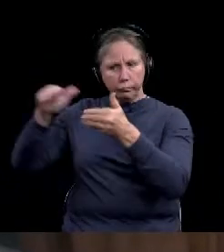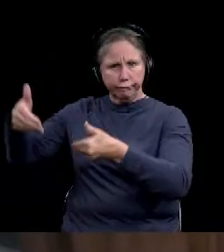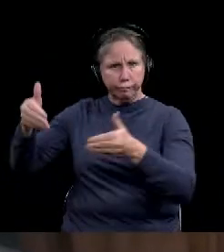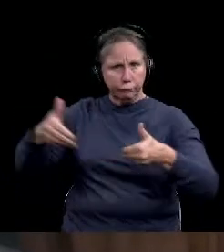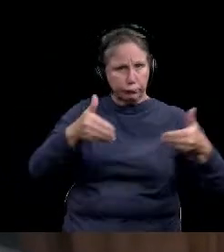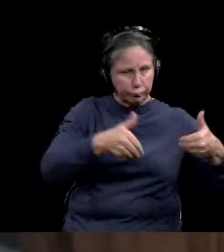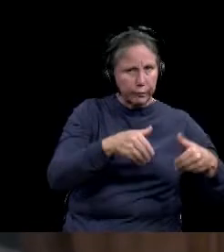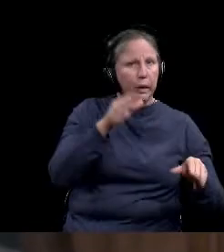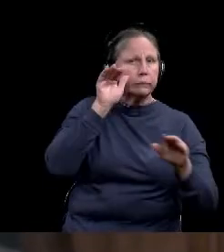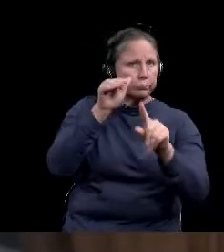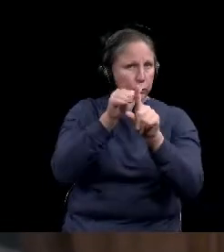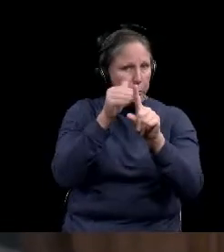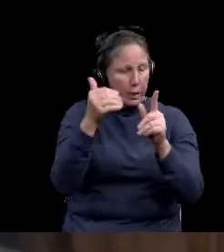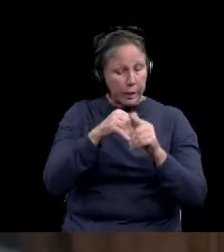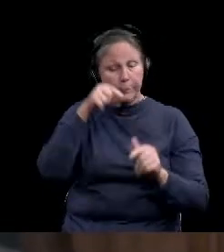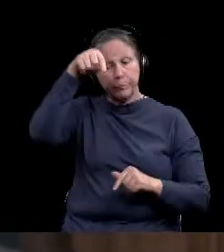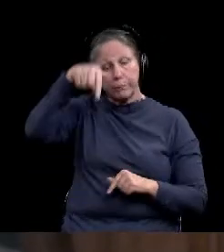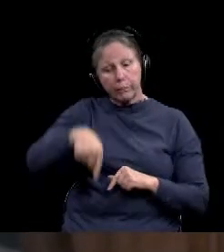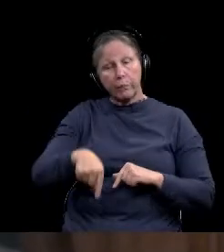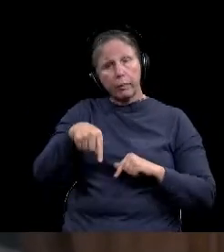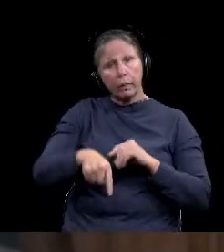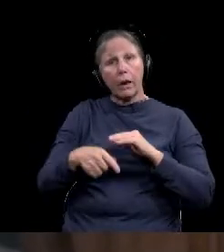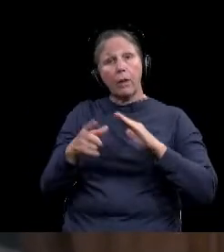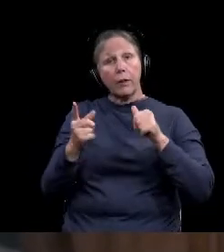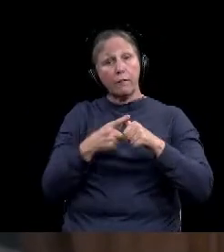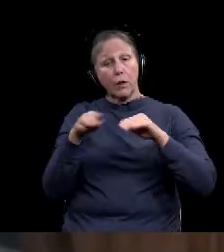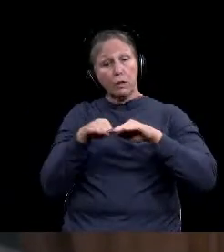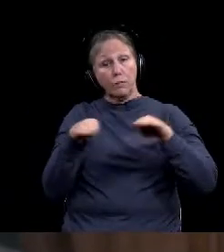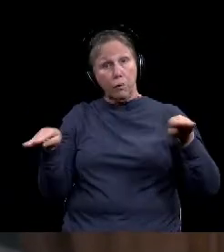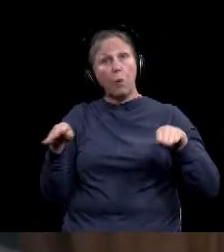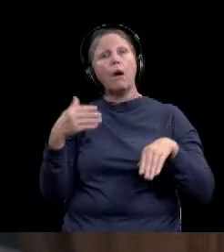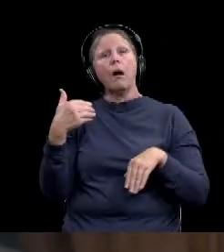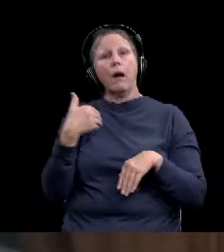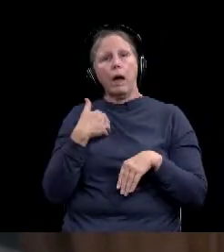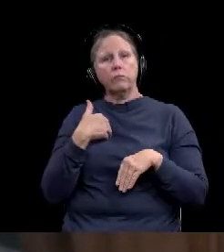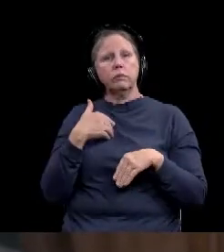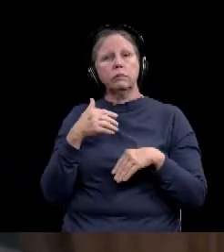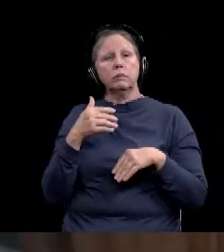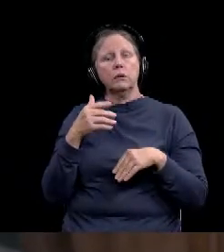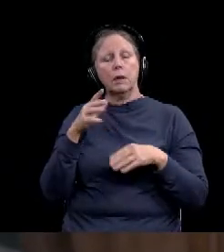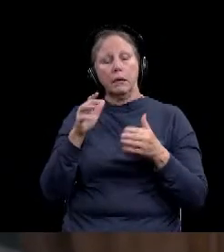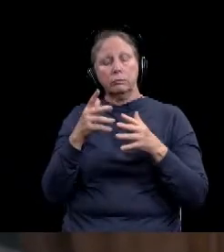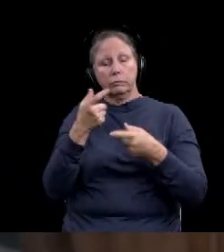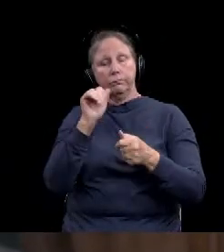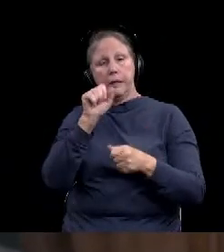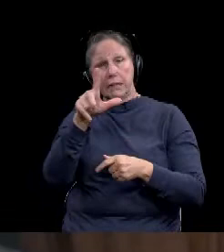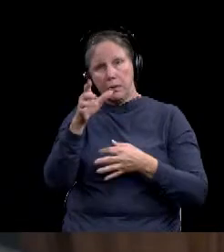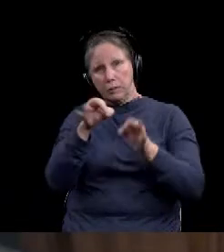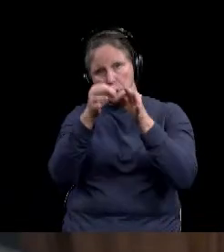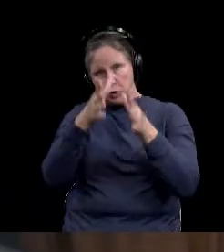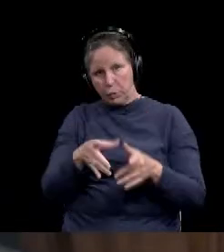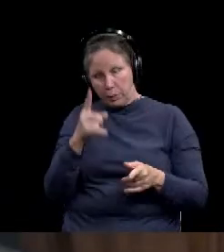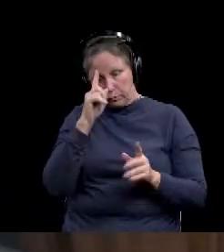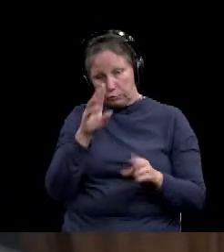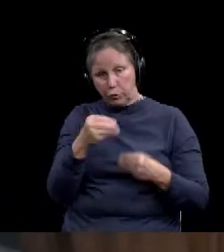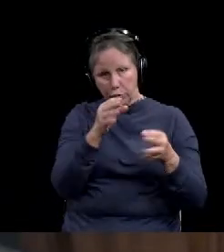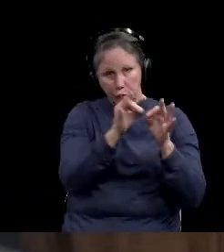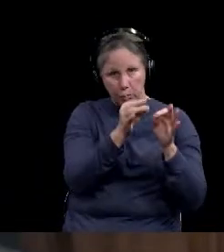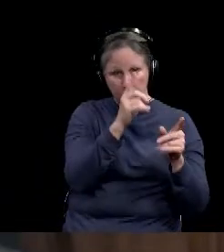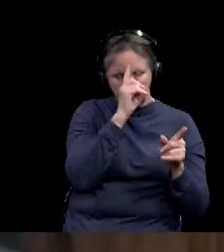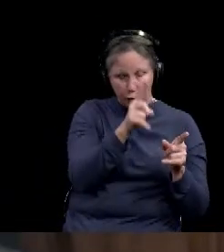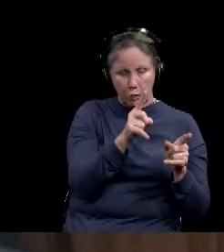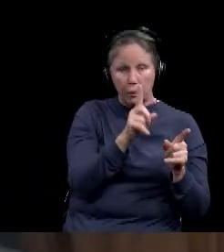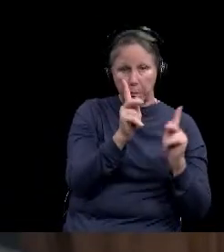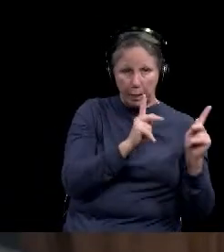we're doing this. Downstairs in our television studio on the first floor of City Hall. We have an American Sign Language interpreter providing services for our